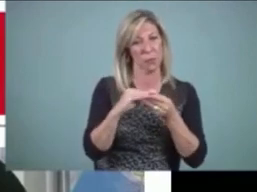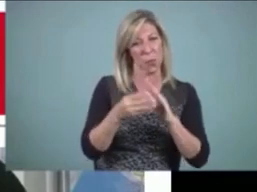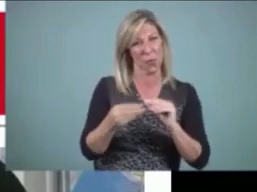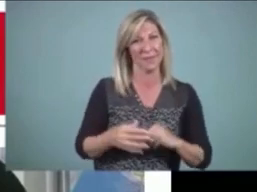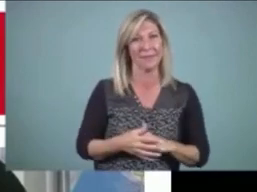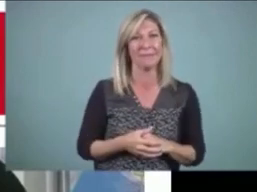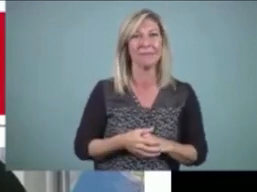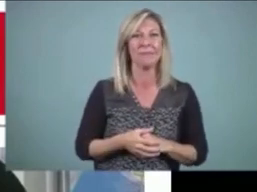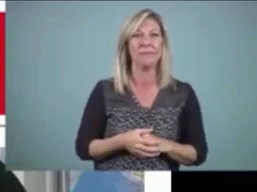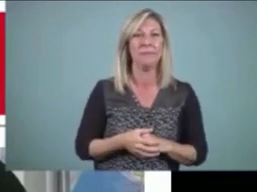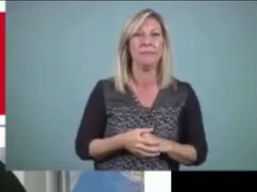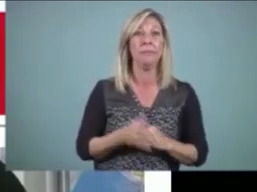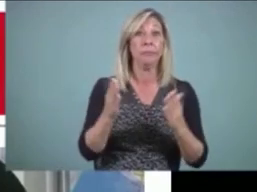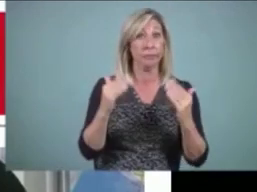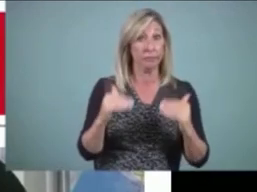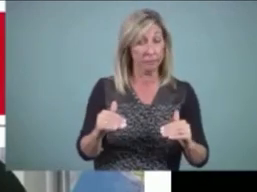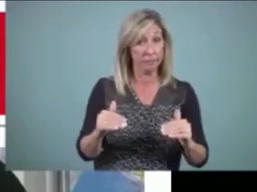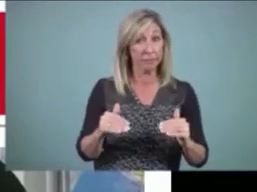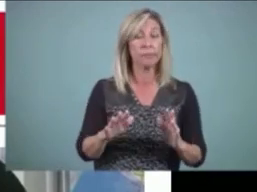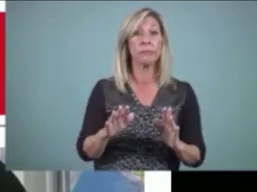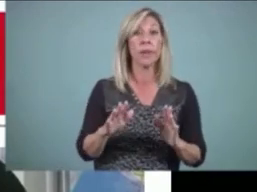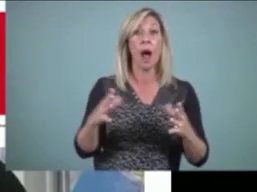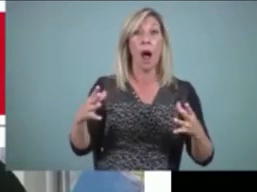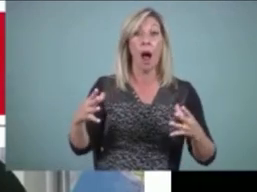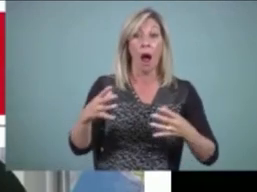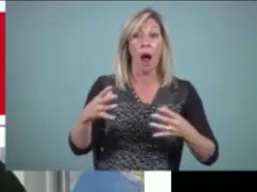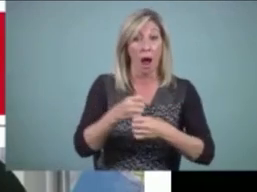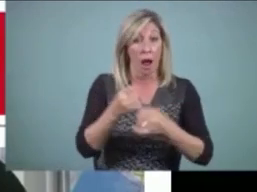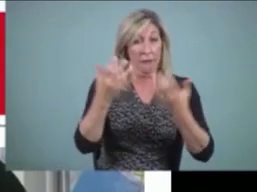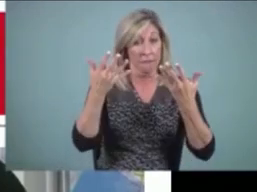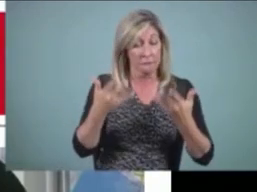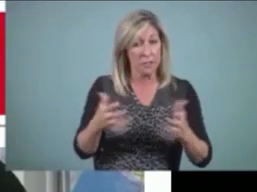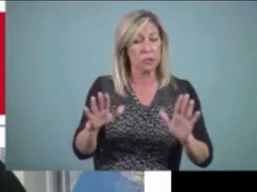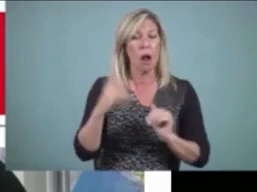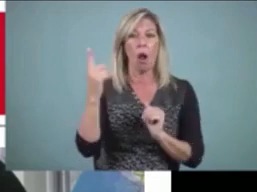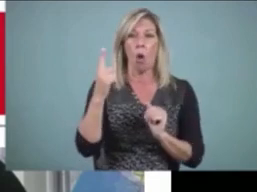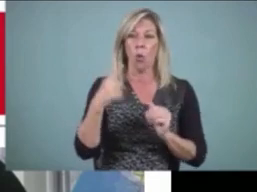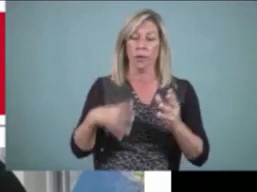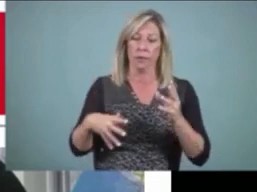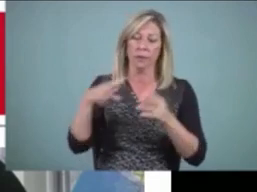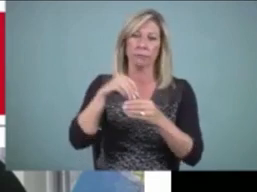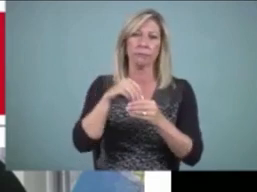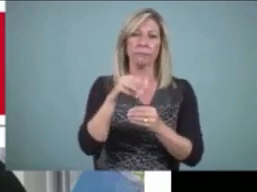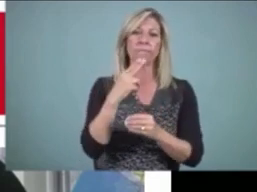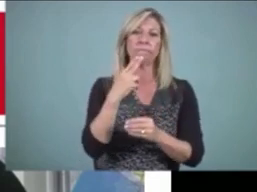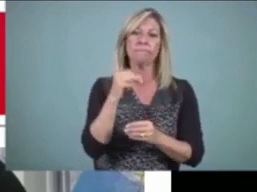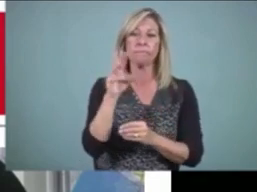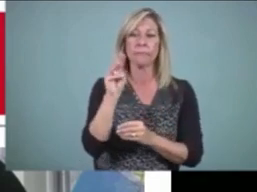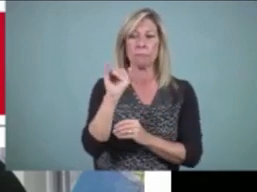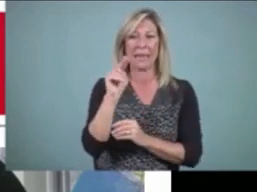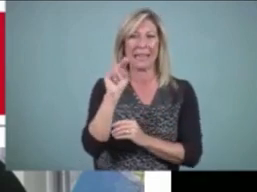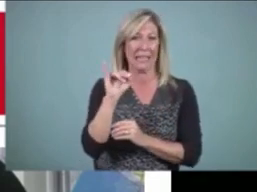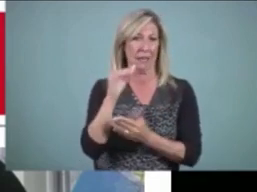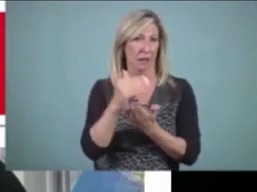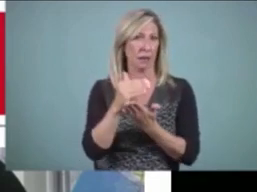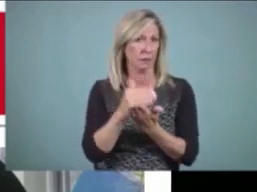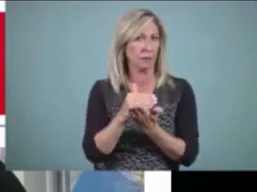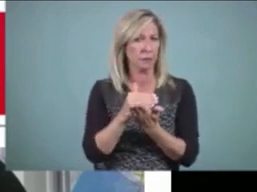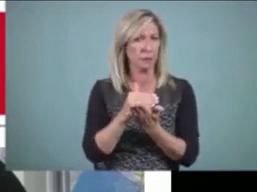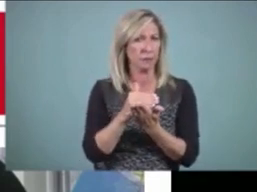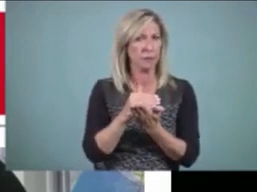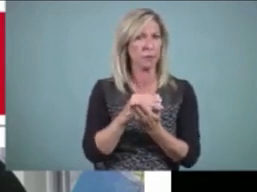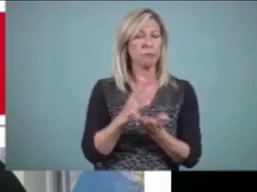And we would always end every session of writer's workshop with a mini lesson, which was a structured lesson around